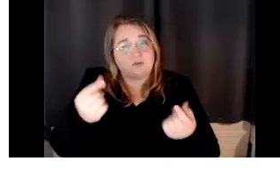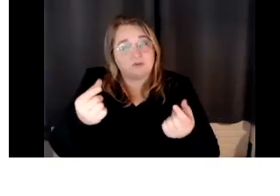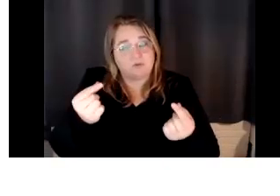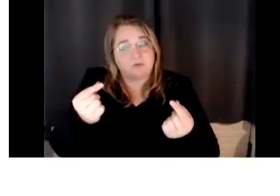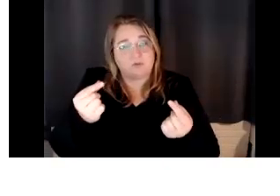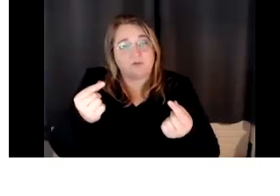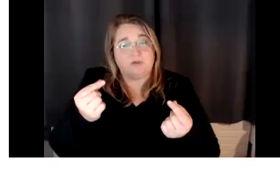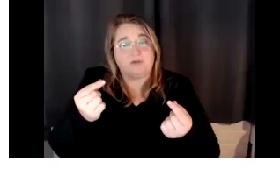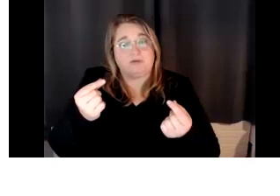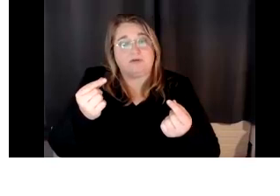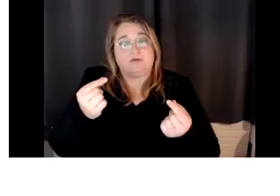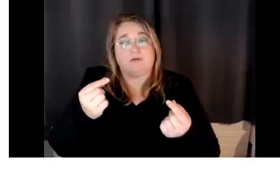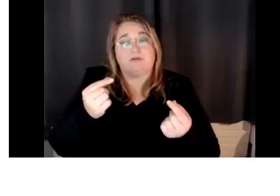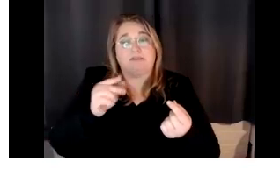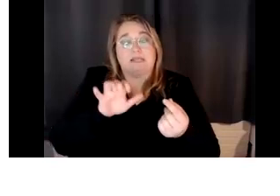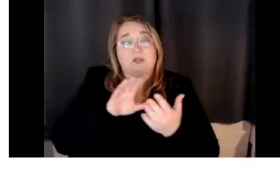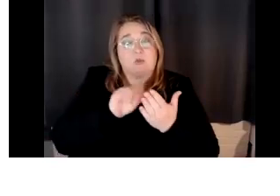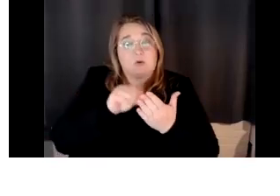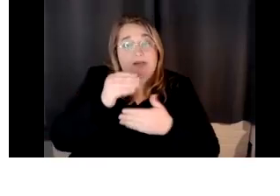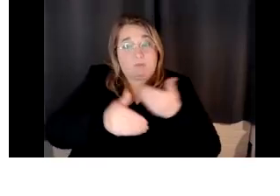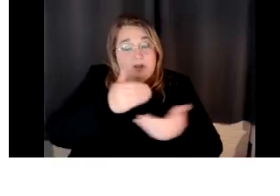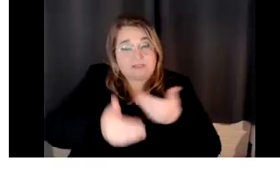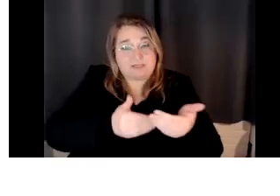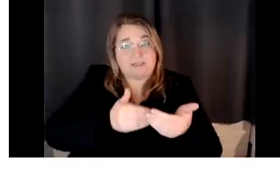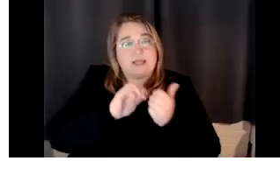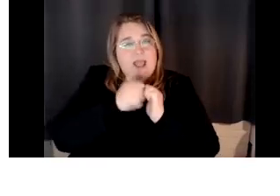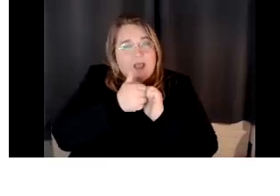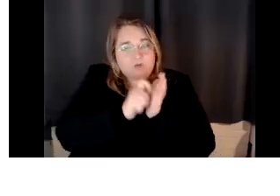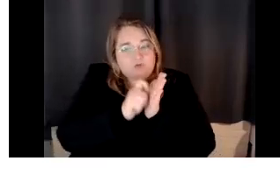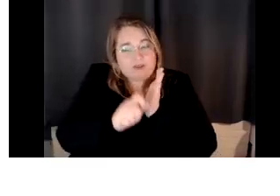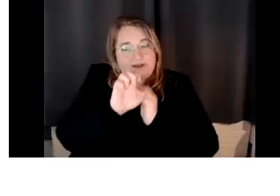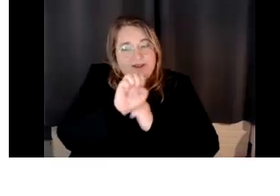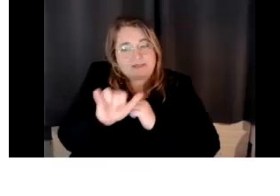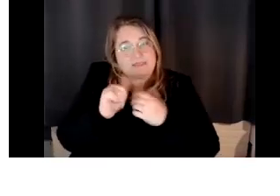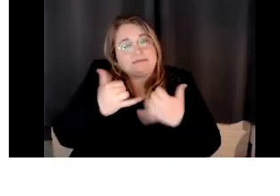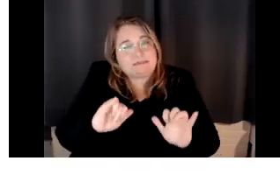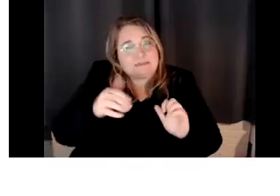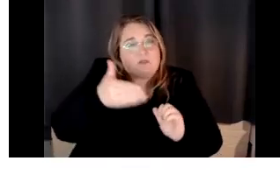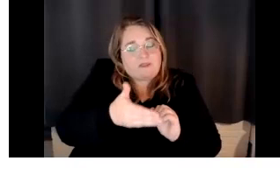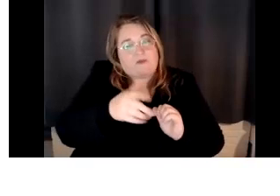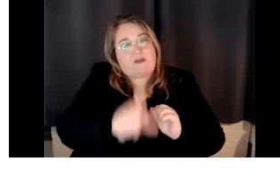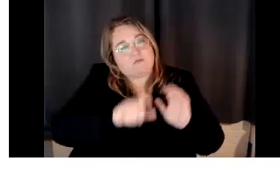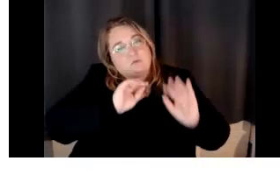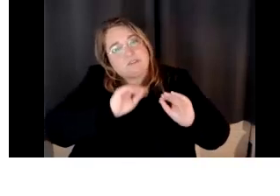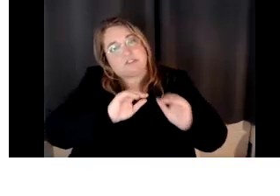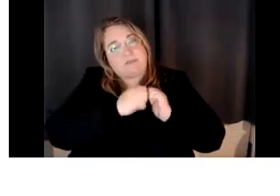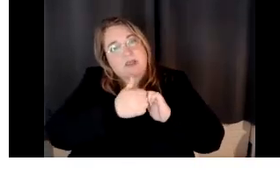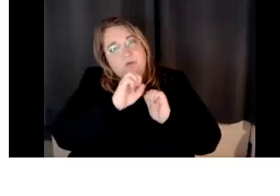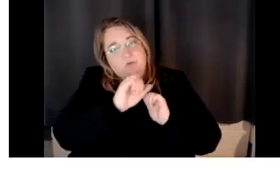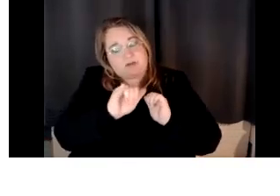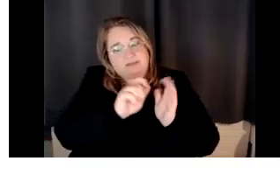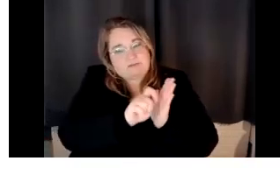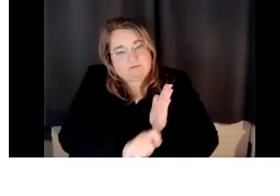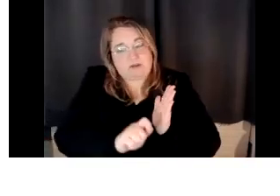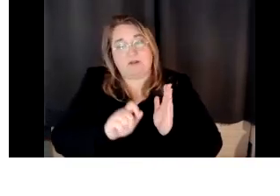of writing the essays still there so that our students just don't use chat GPT to create an essay. mean,